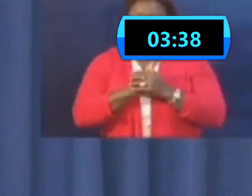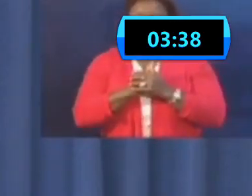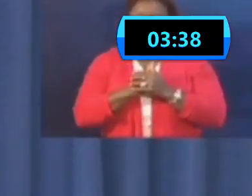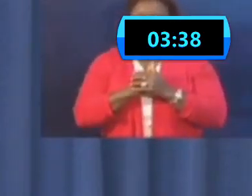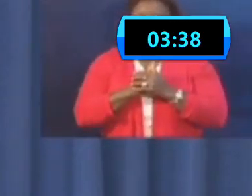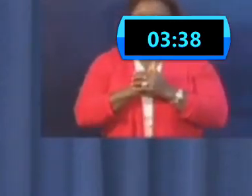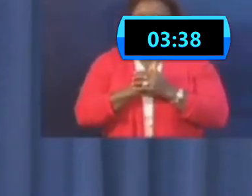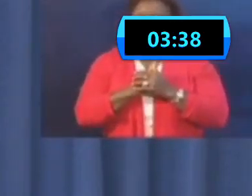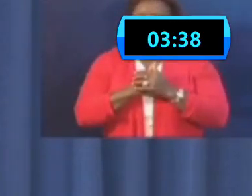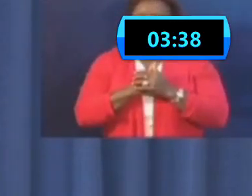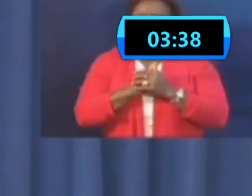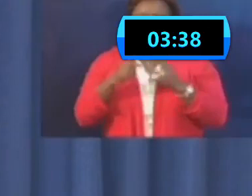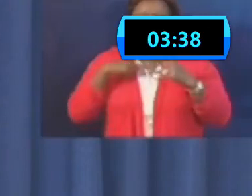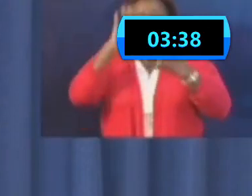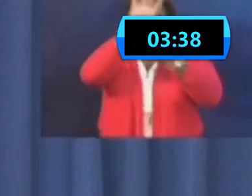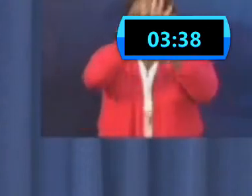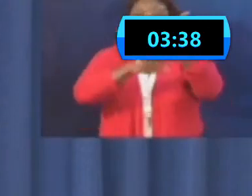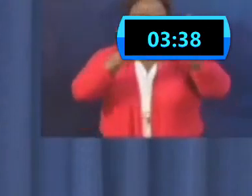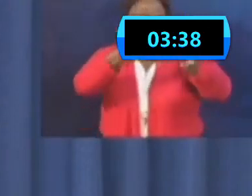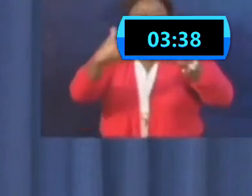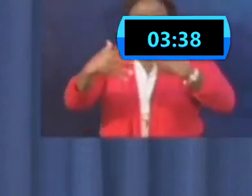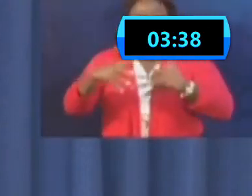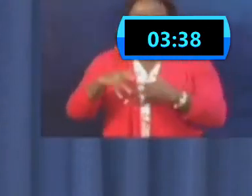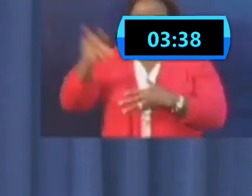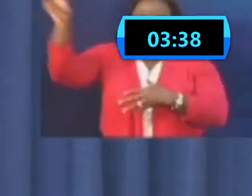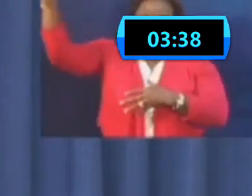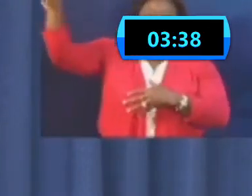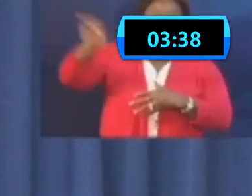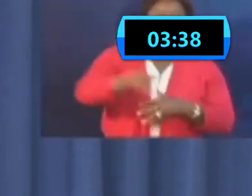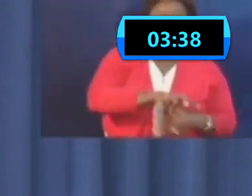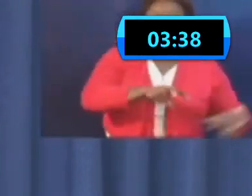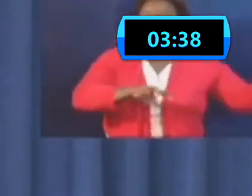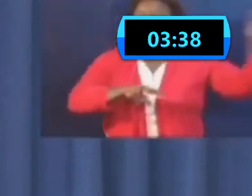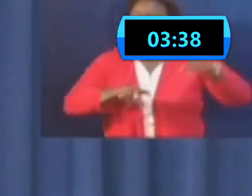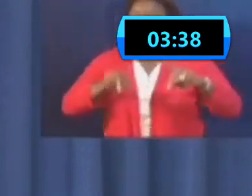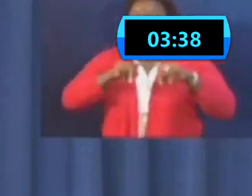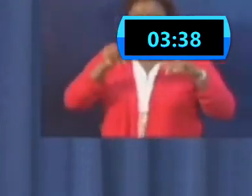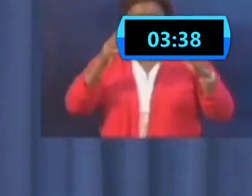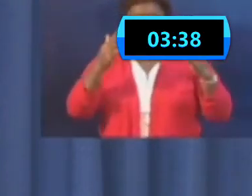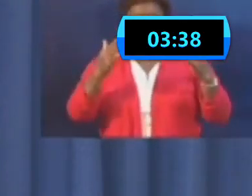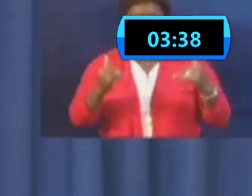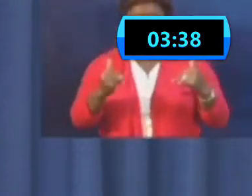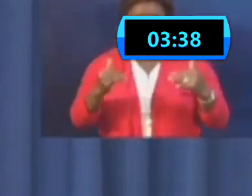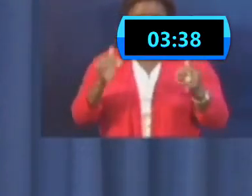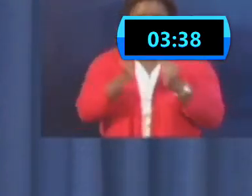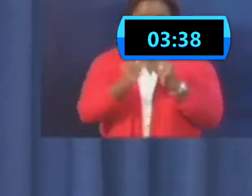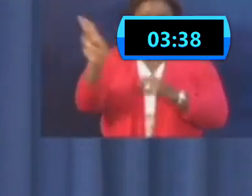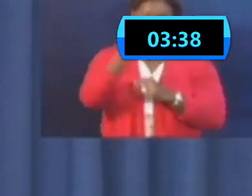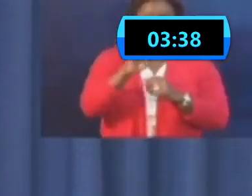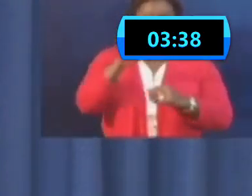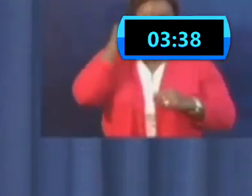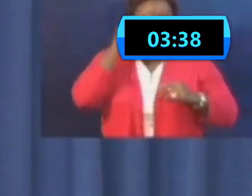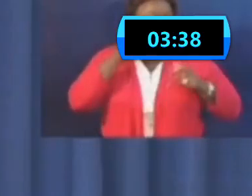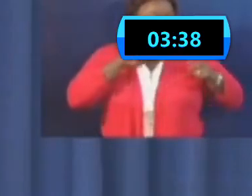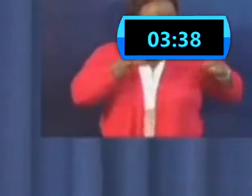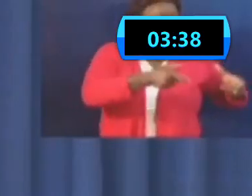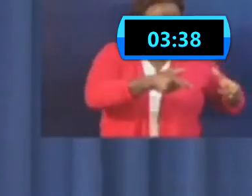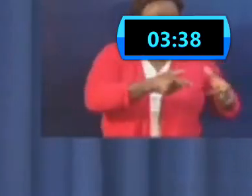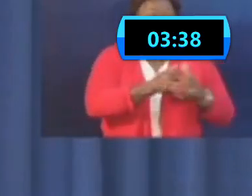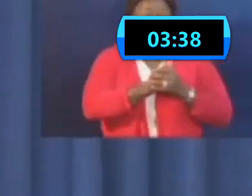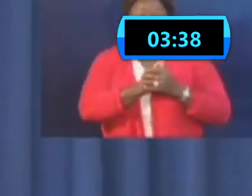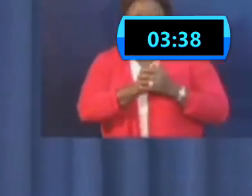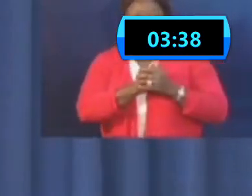and there's no scheduled transport. But given where we're at now and with the use of home quarantine and so on